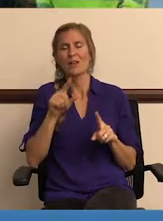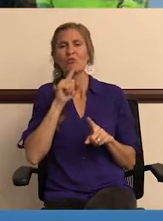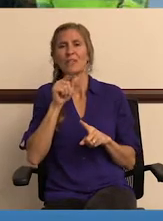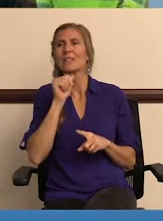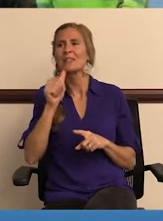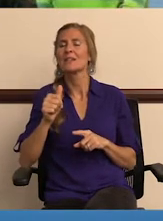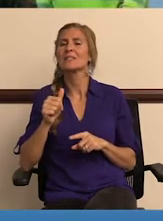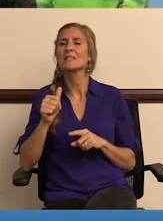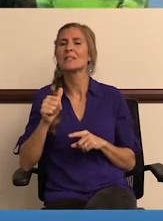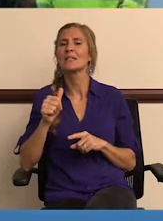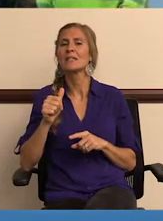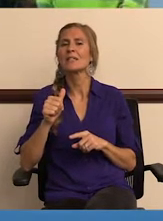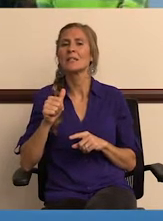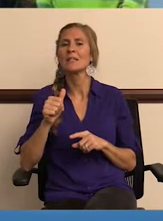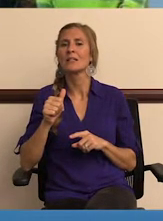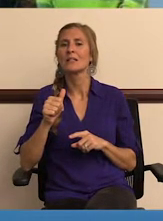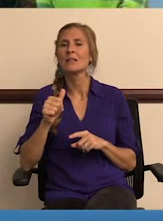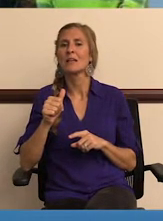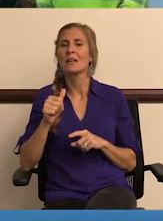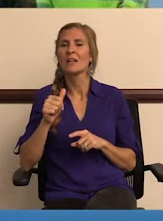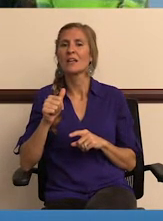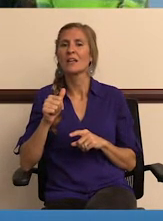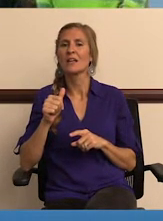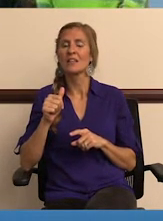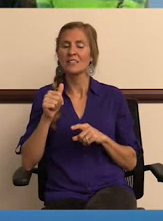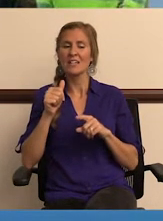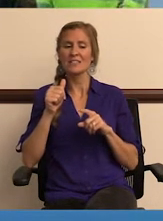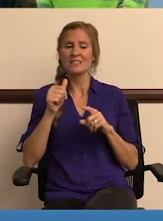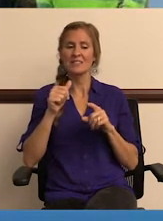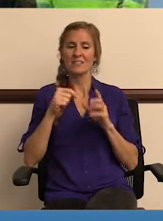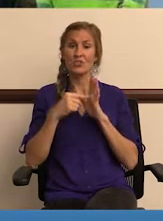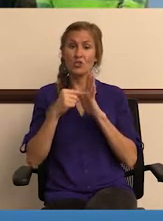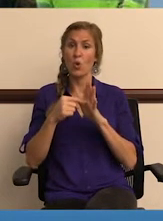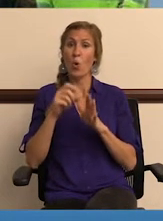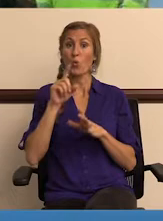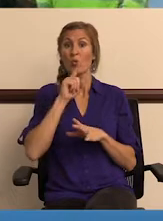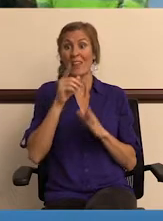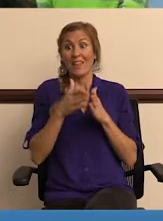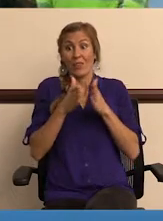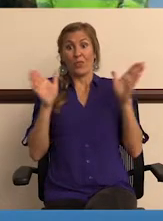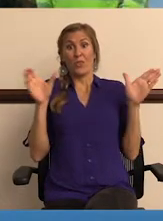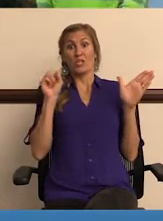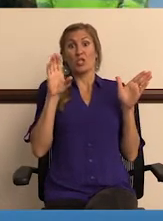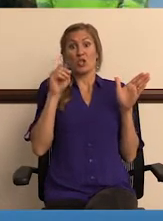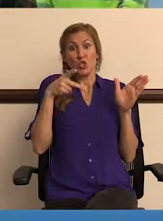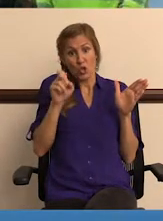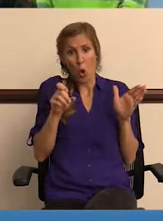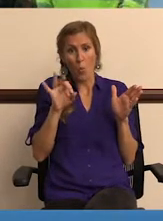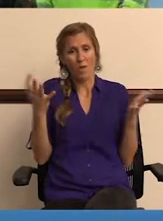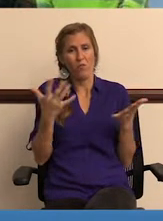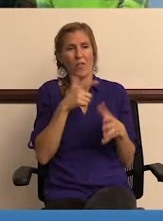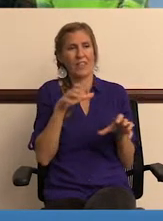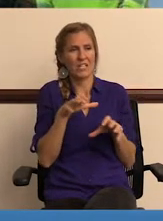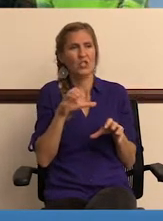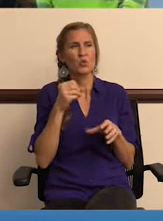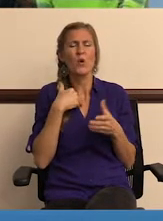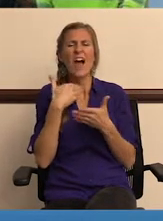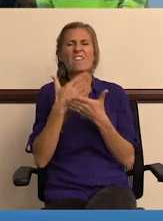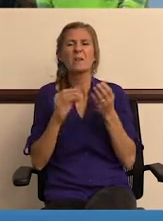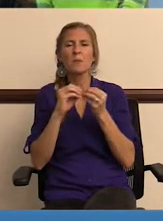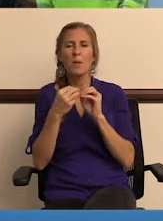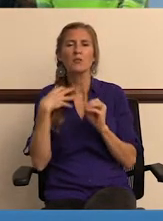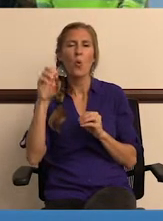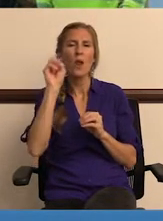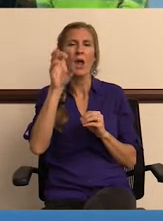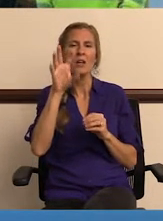it does not, you know, pay homage to the scope of which they are responsible for. And I do have some numbers here just